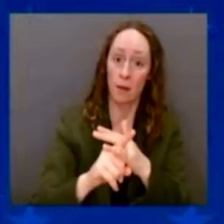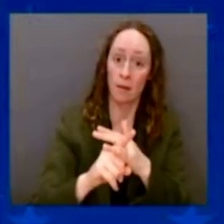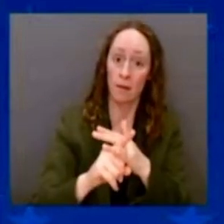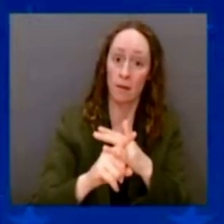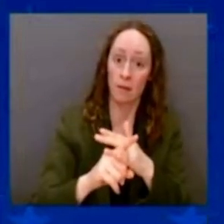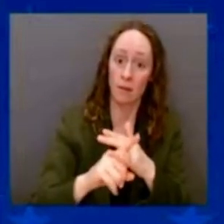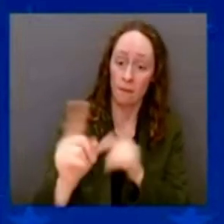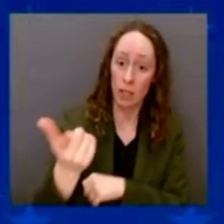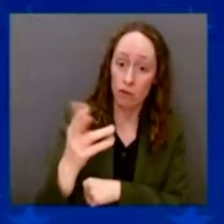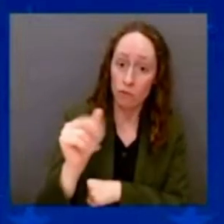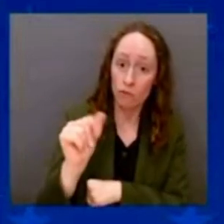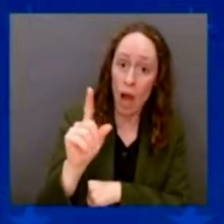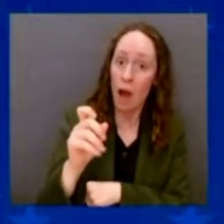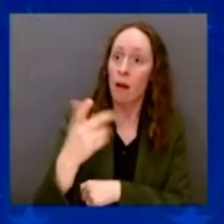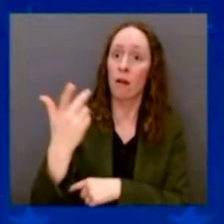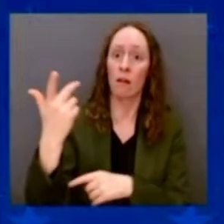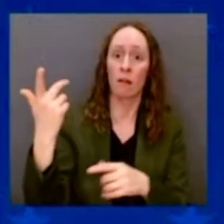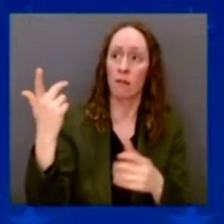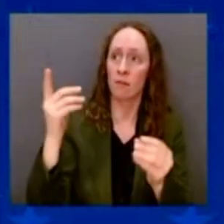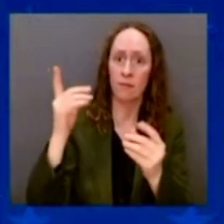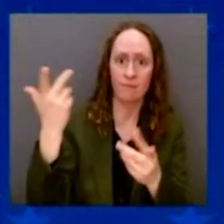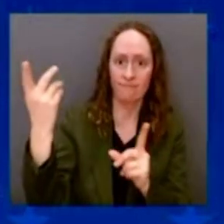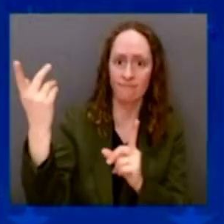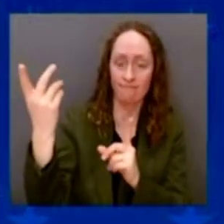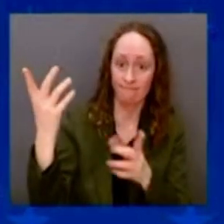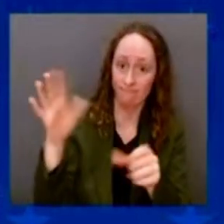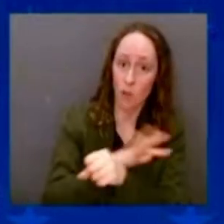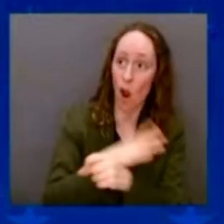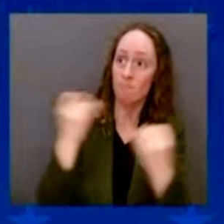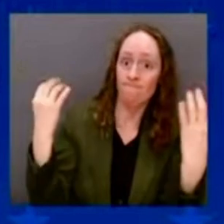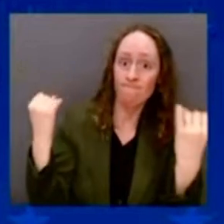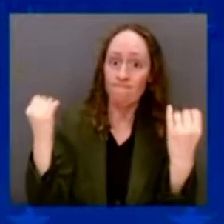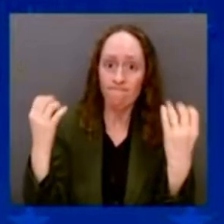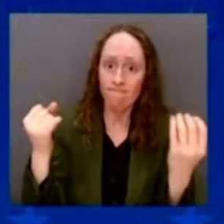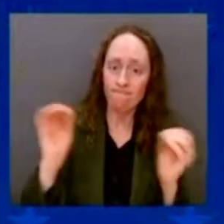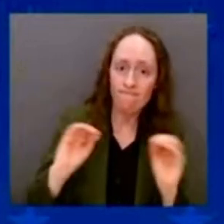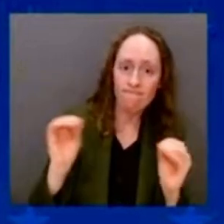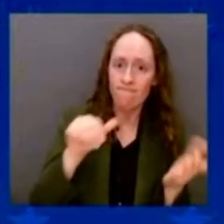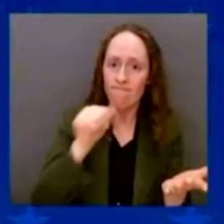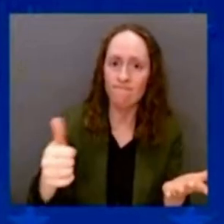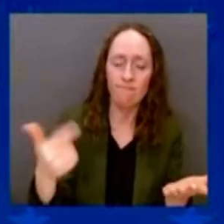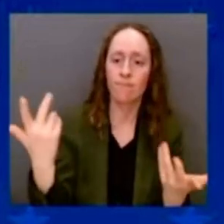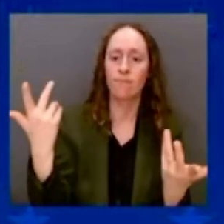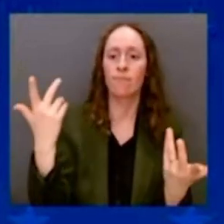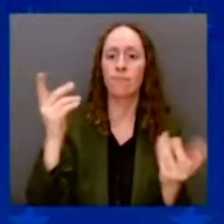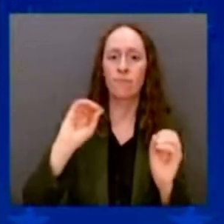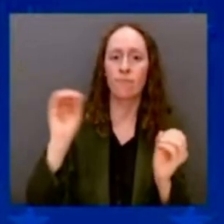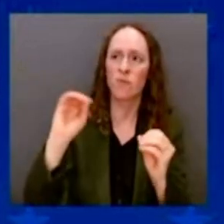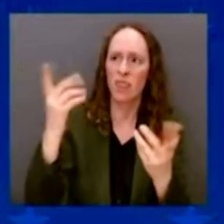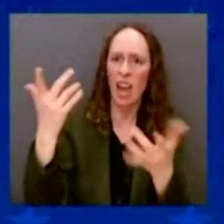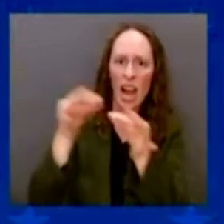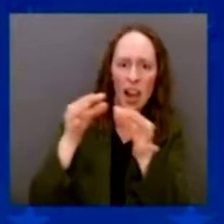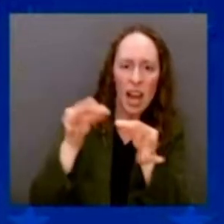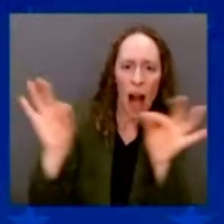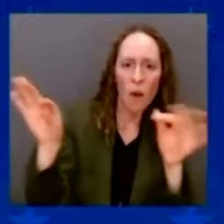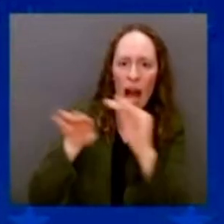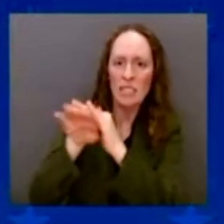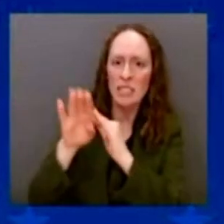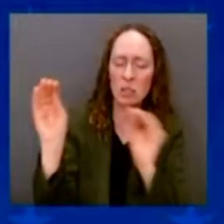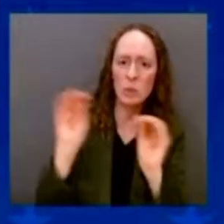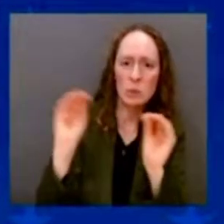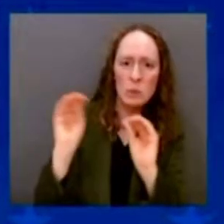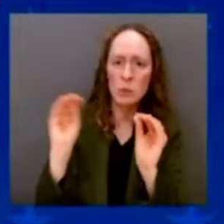just spoken. They're not included. Well, guess what? Studies that children go to preschool who go